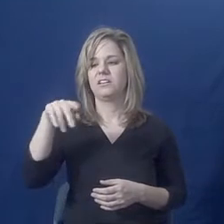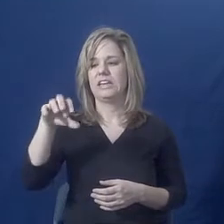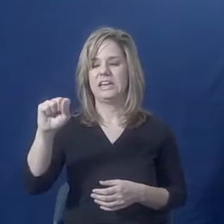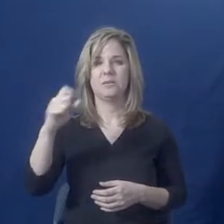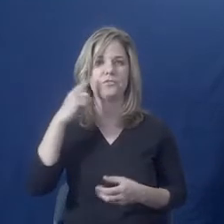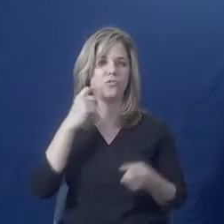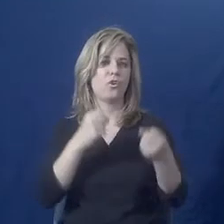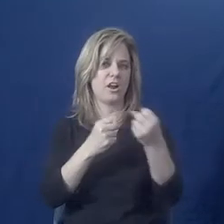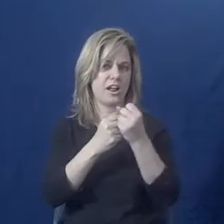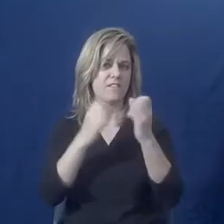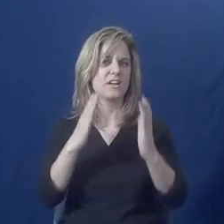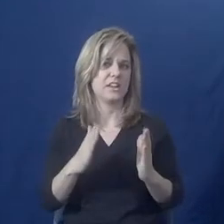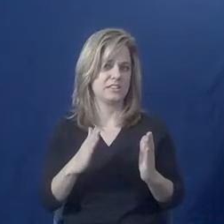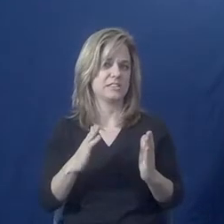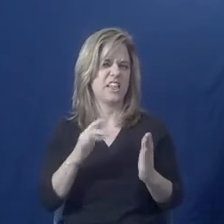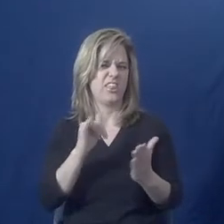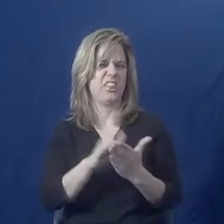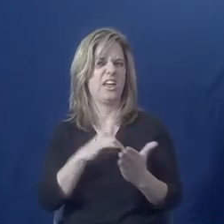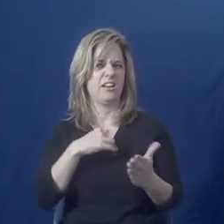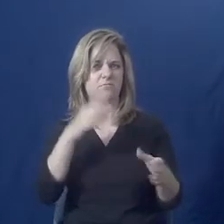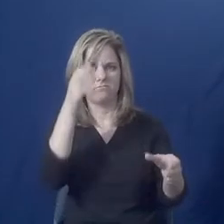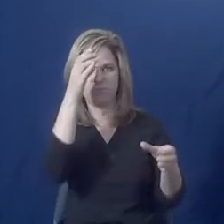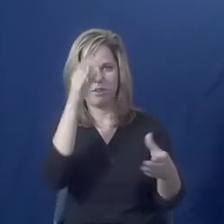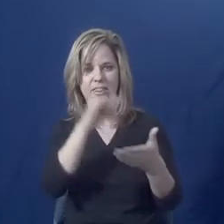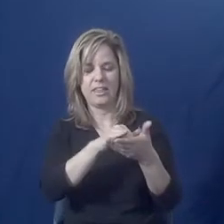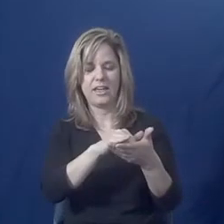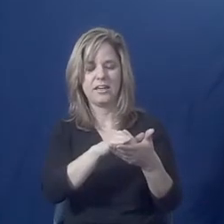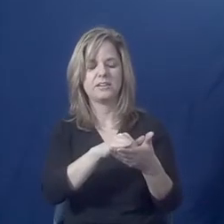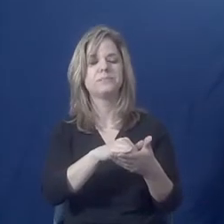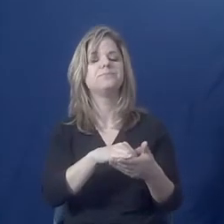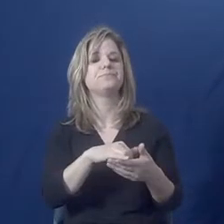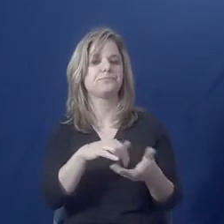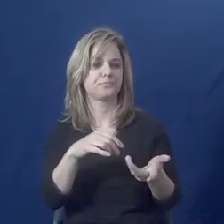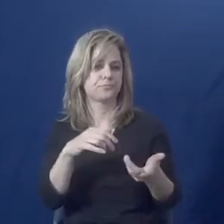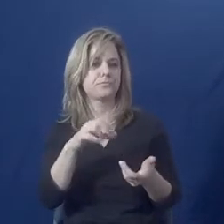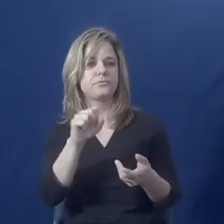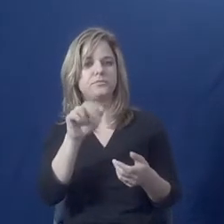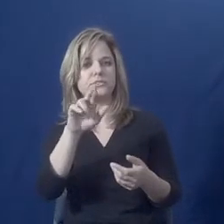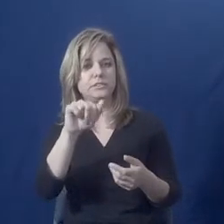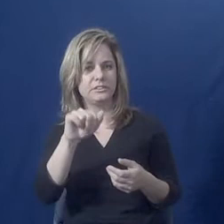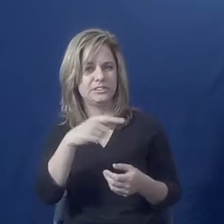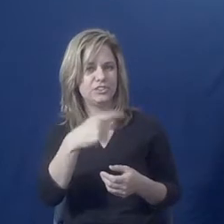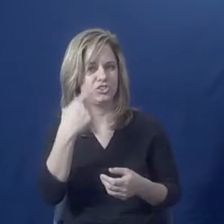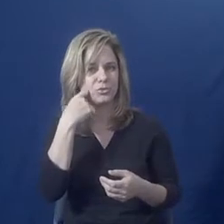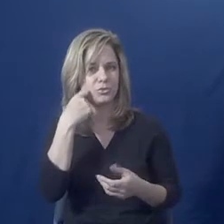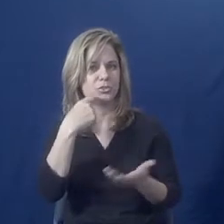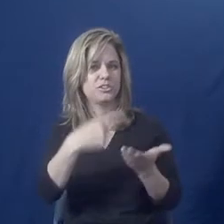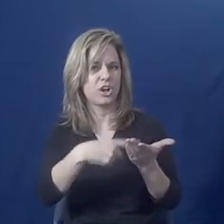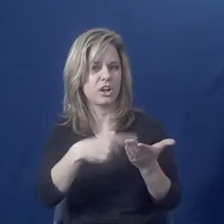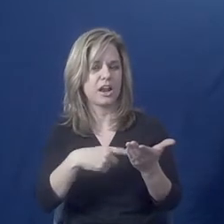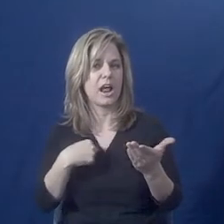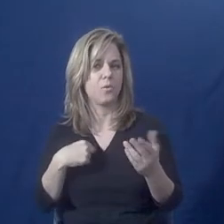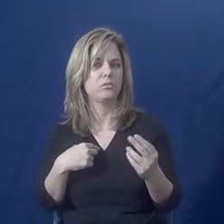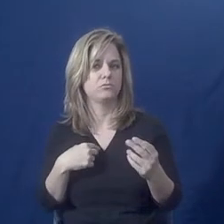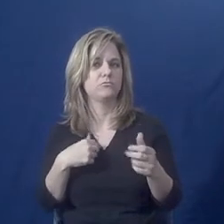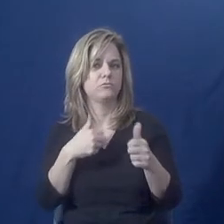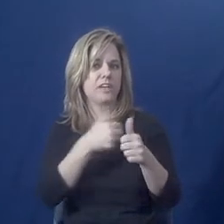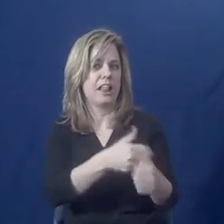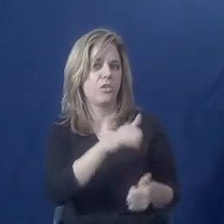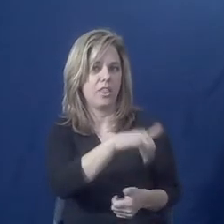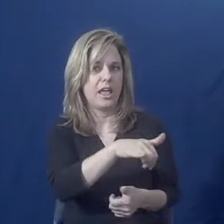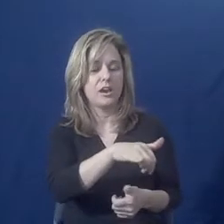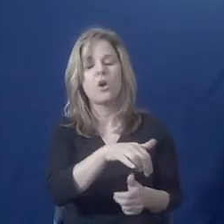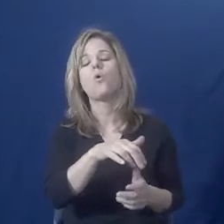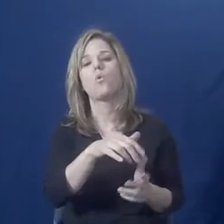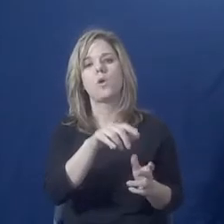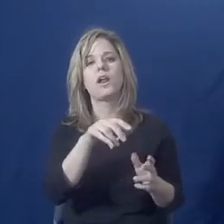Anyways, but I'm kind of building off of what Sarah was talking about. And I also wanted to highlight a resource that I think would be really helpful